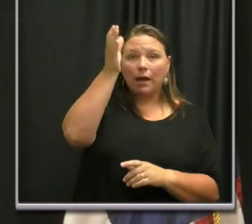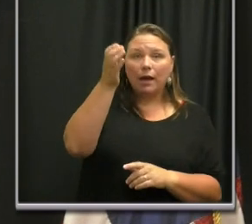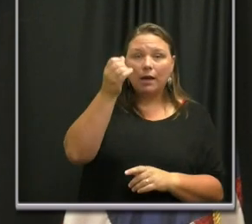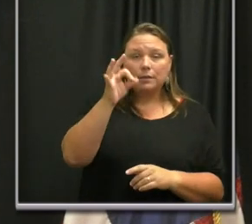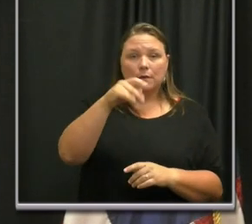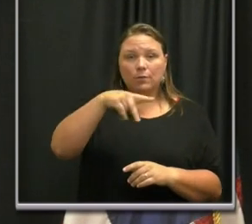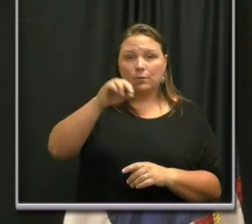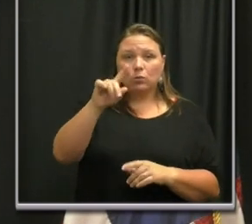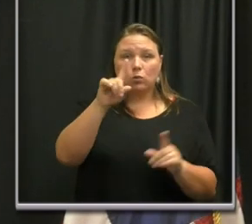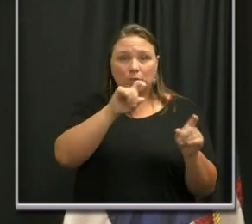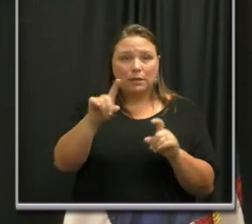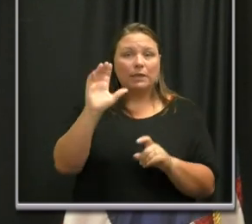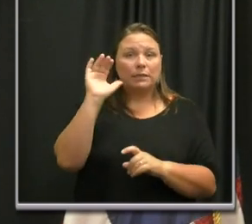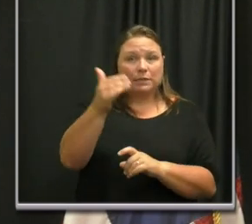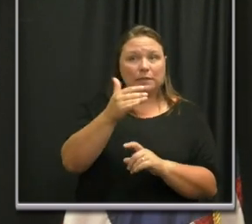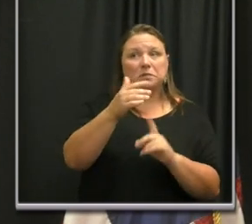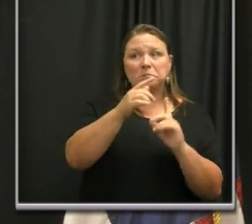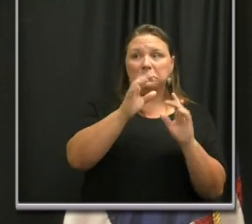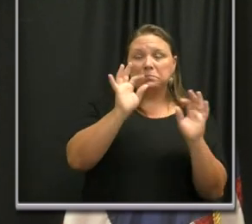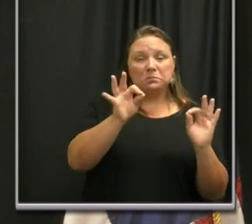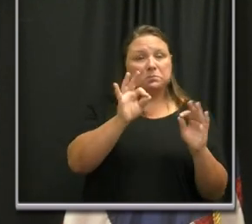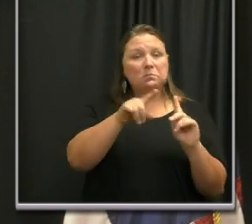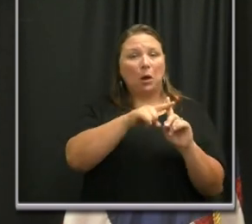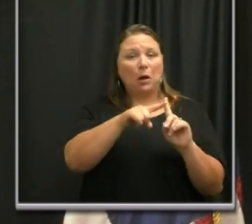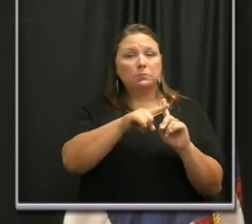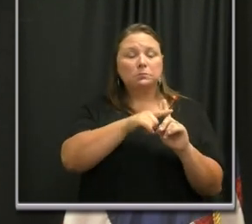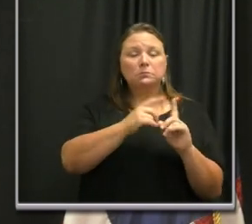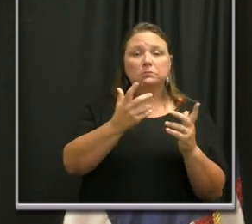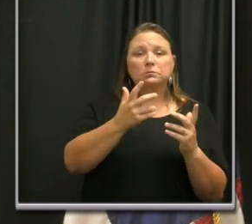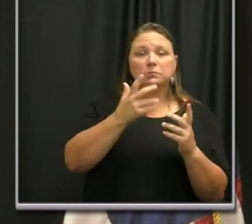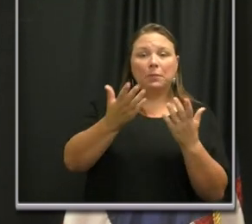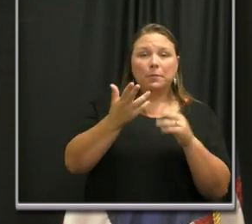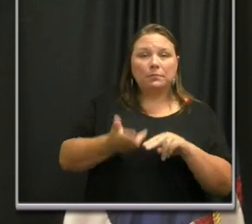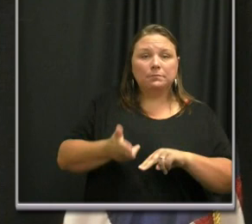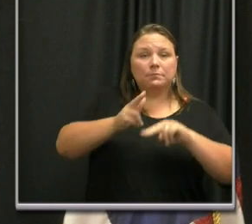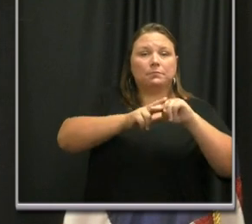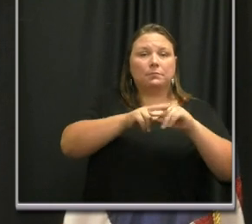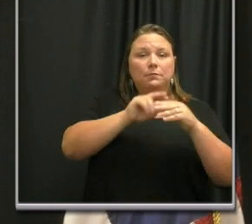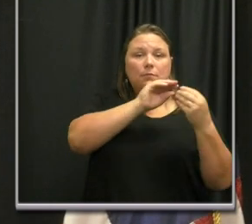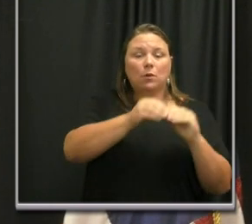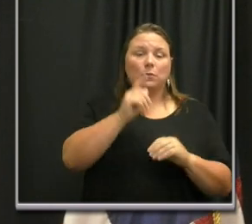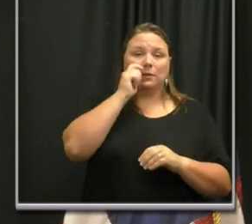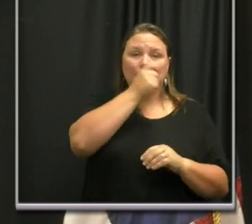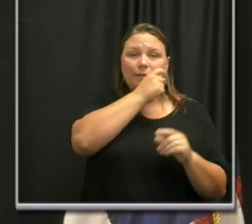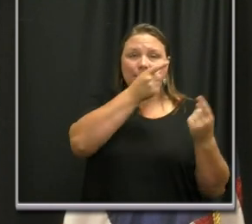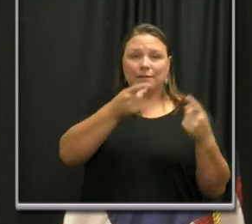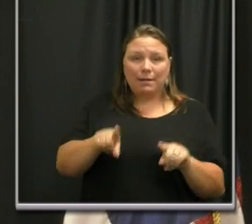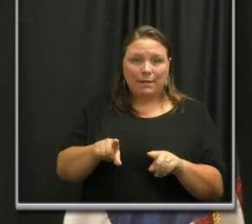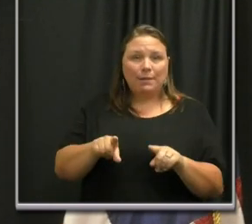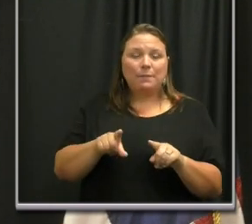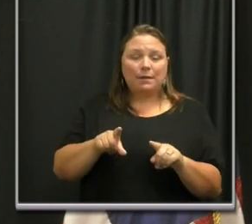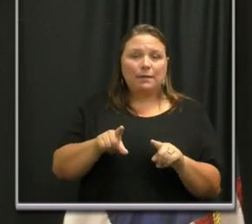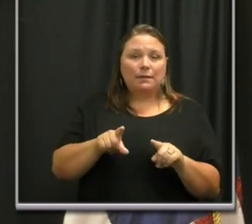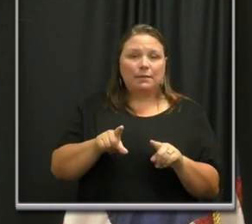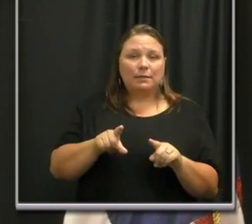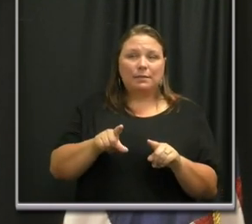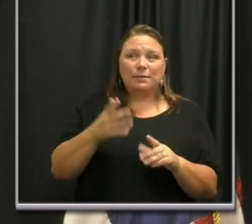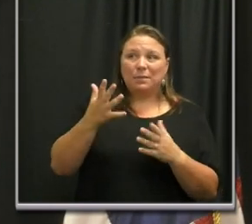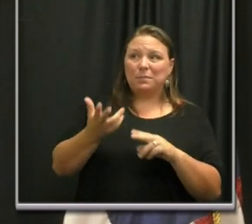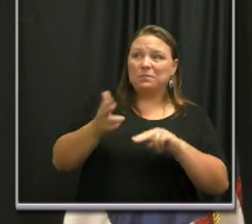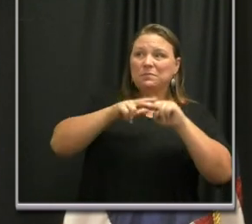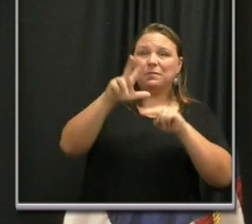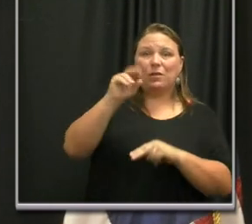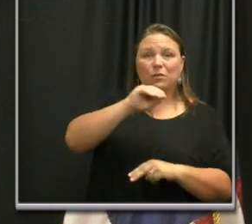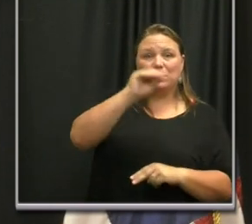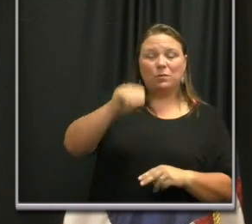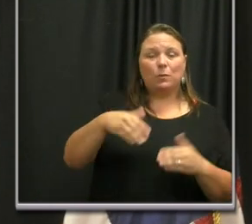testing does seem promising to be able to to maybe increase the number of tests that can be run maybe by 30 percent,